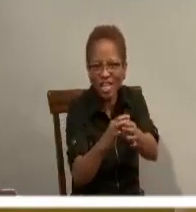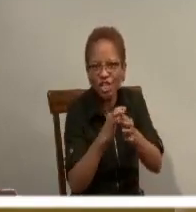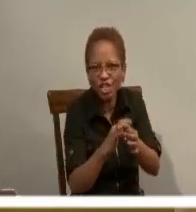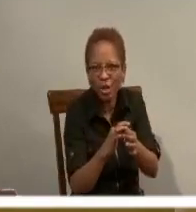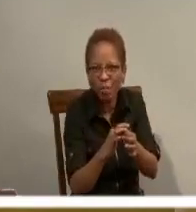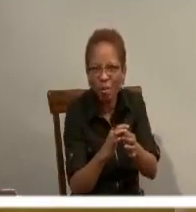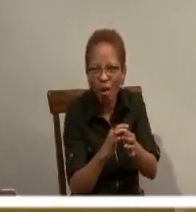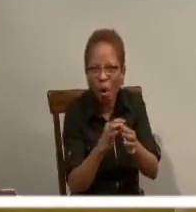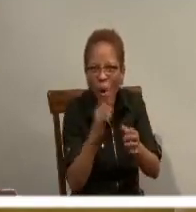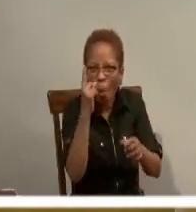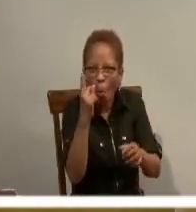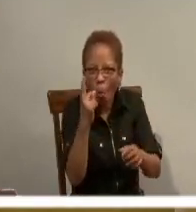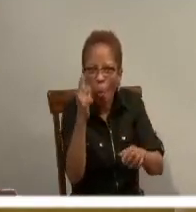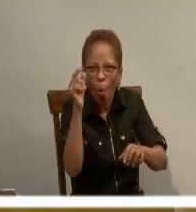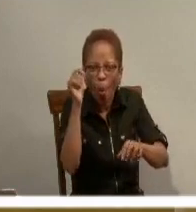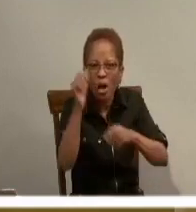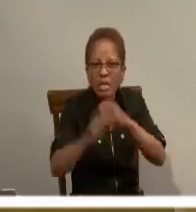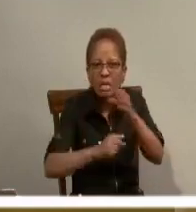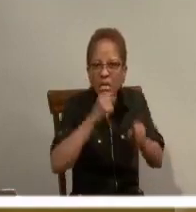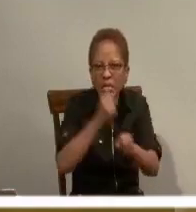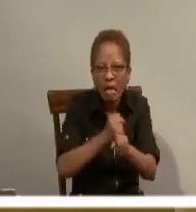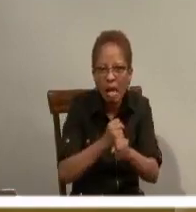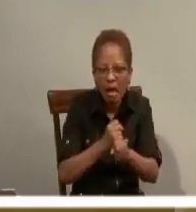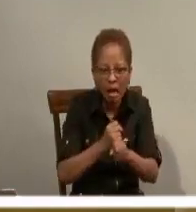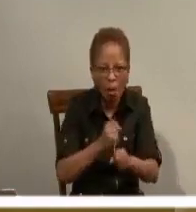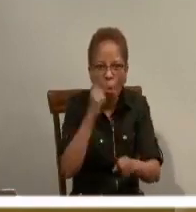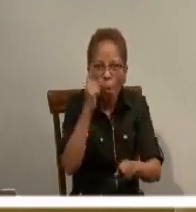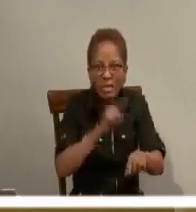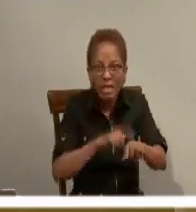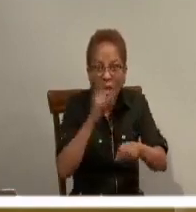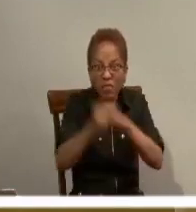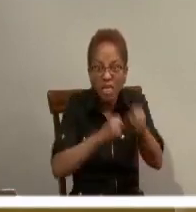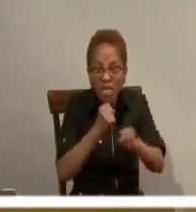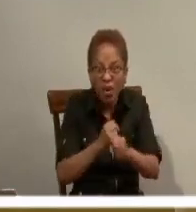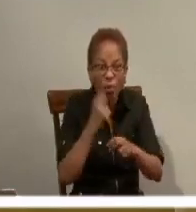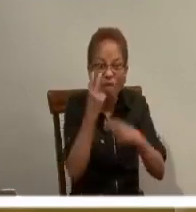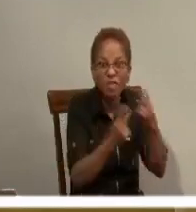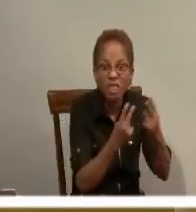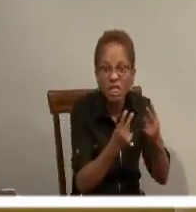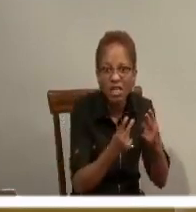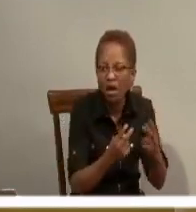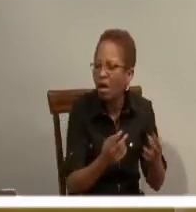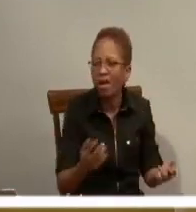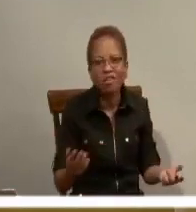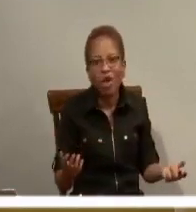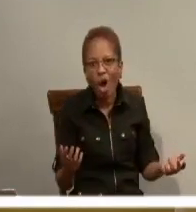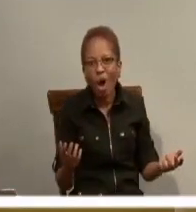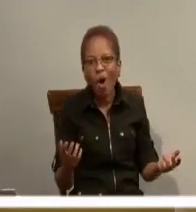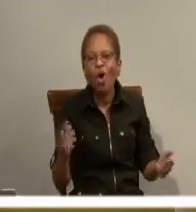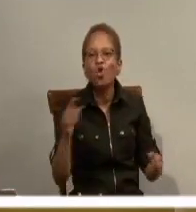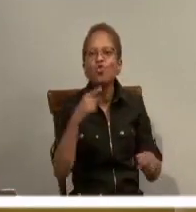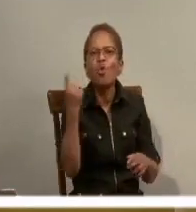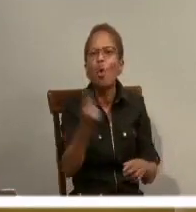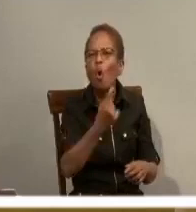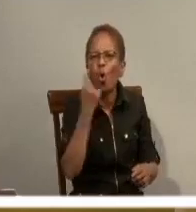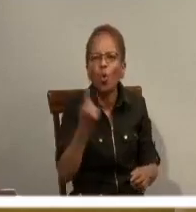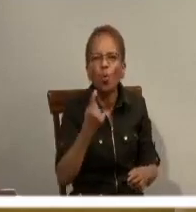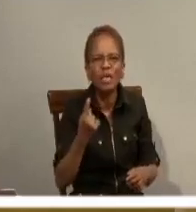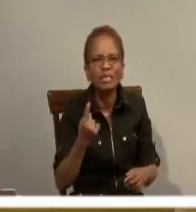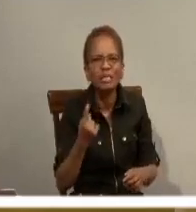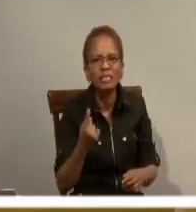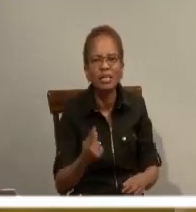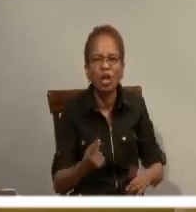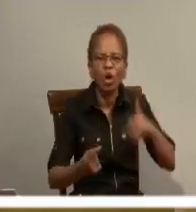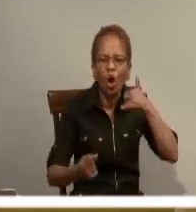Because if in the year you change your hairstyle or anything, say, wait, wait, who is that? Who is that? The